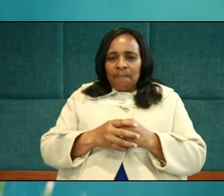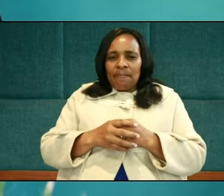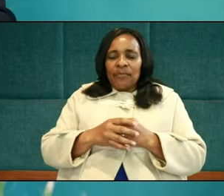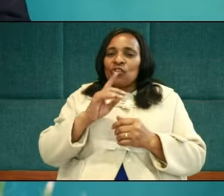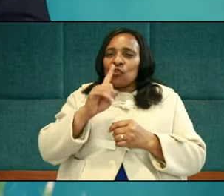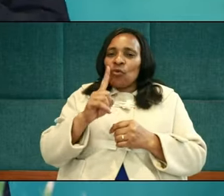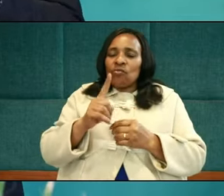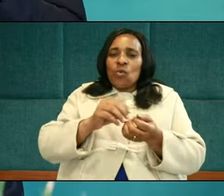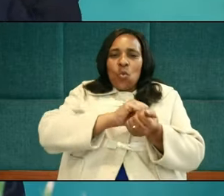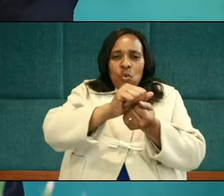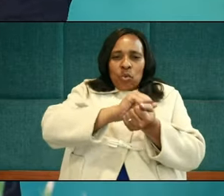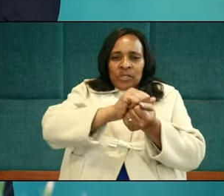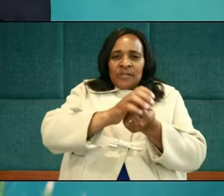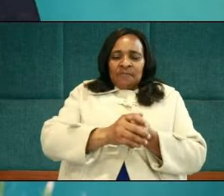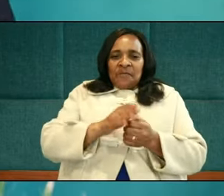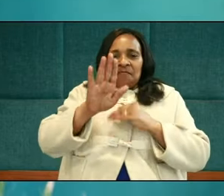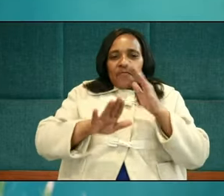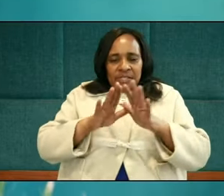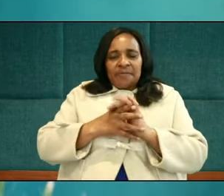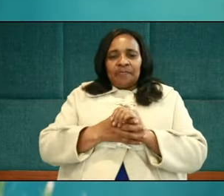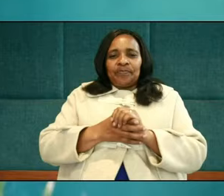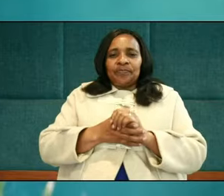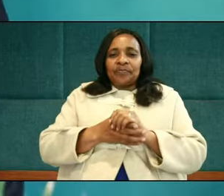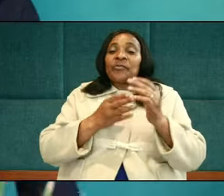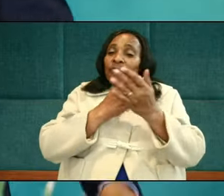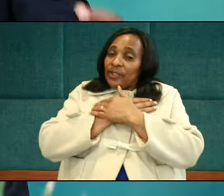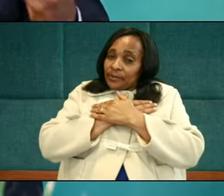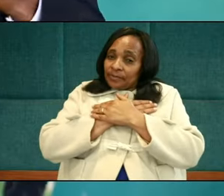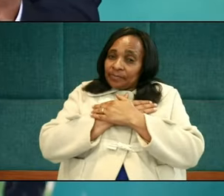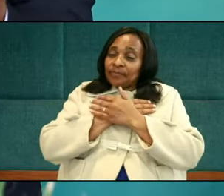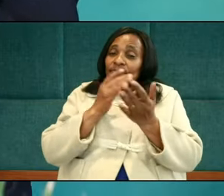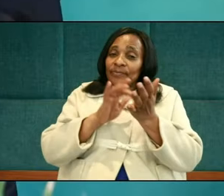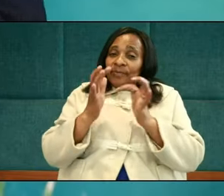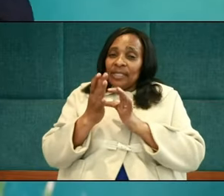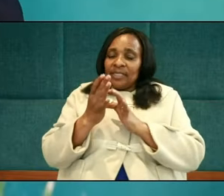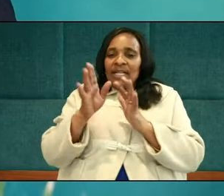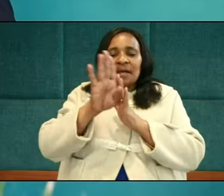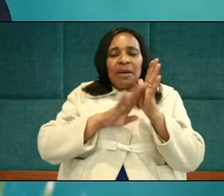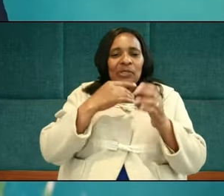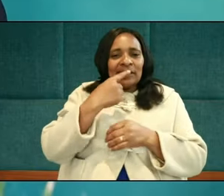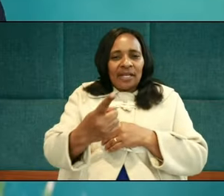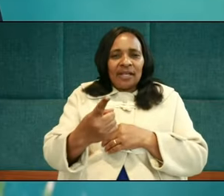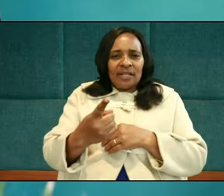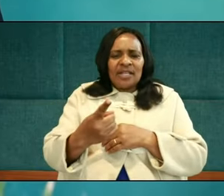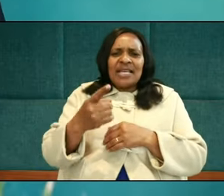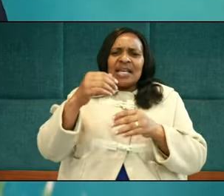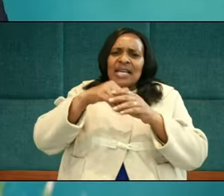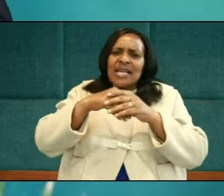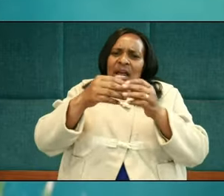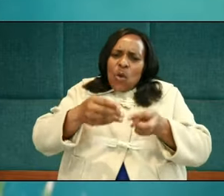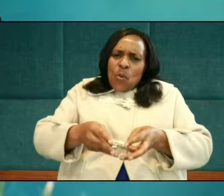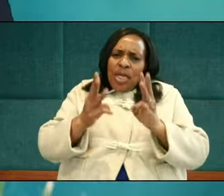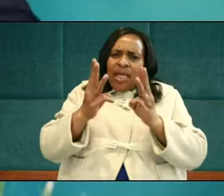so he washed their feet. Oh friends, Jesus, the Bible says, be in the form